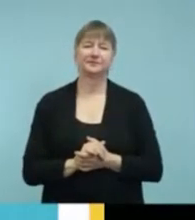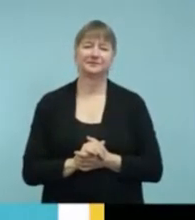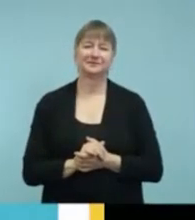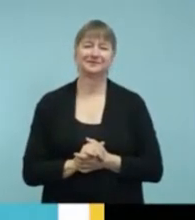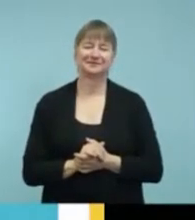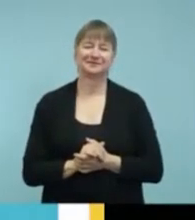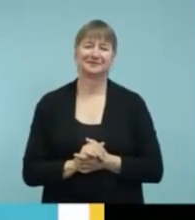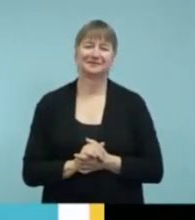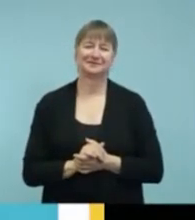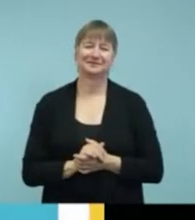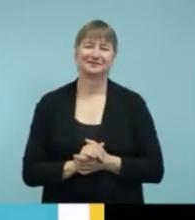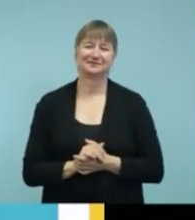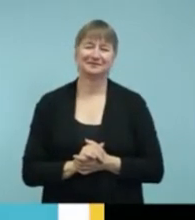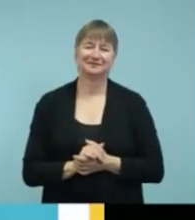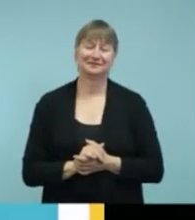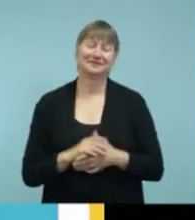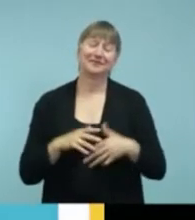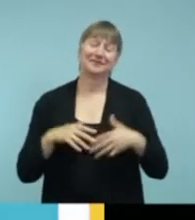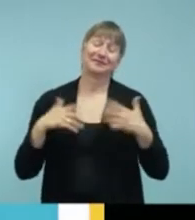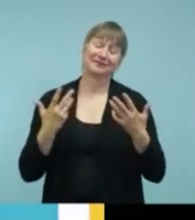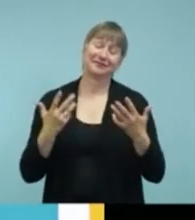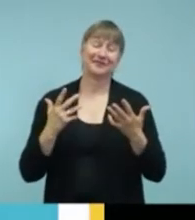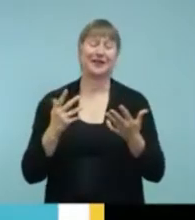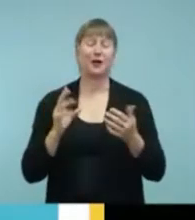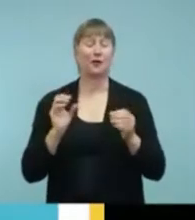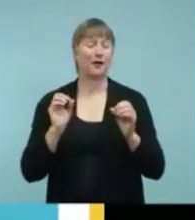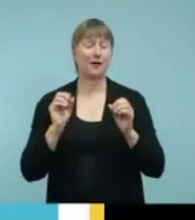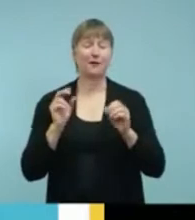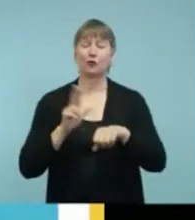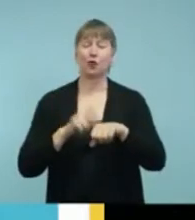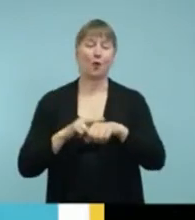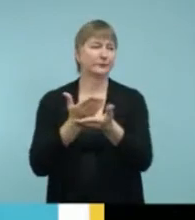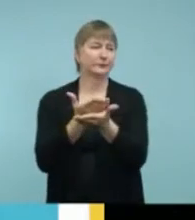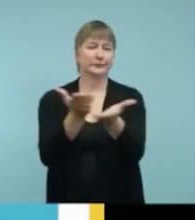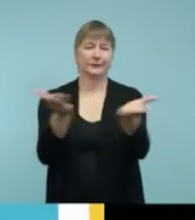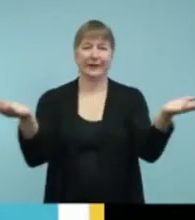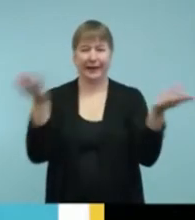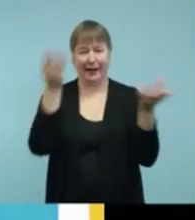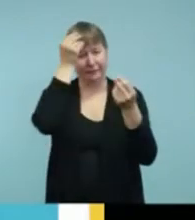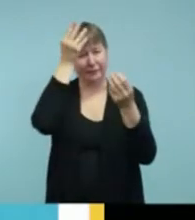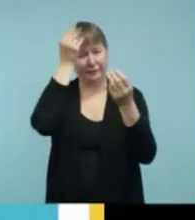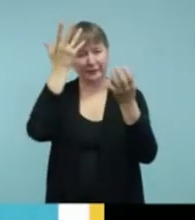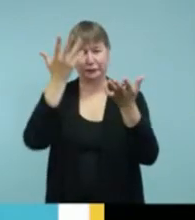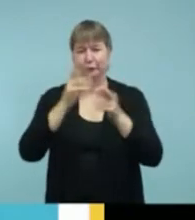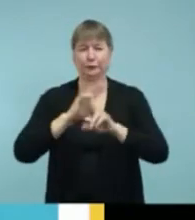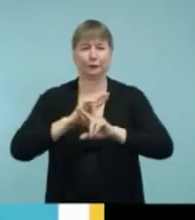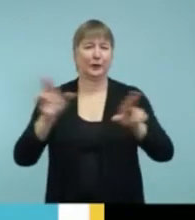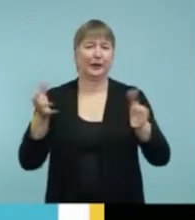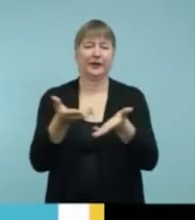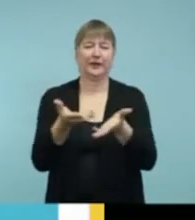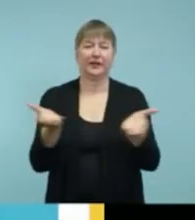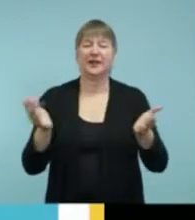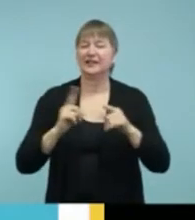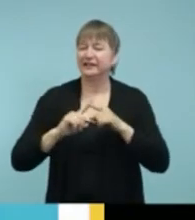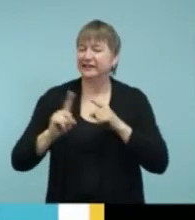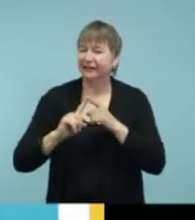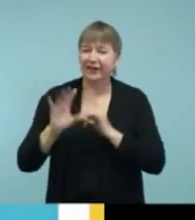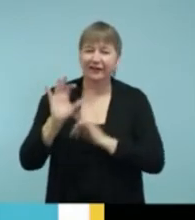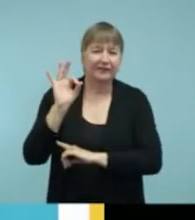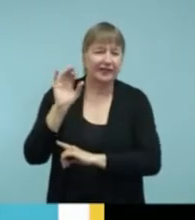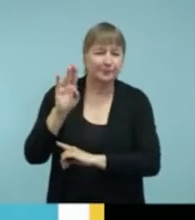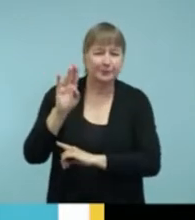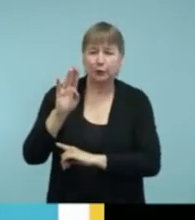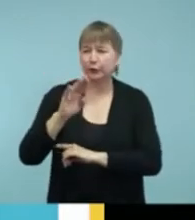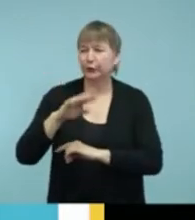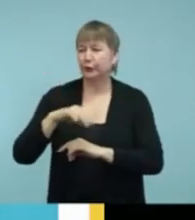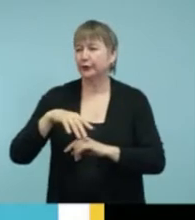Social media, of course, is a great place to find information. There are many different Facebook pages for everything from